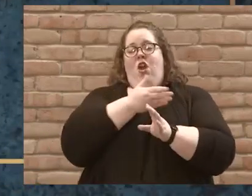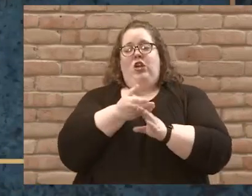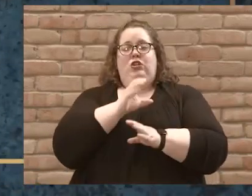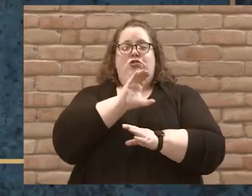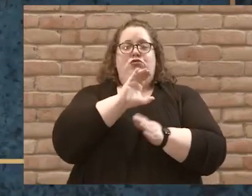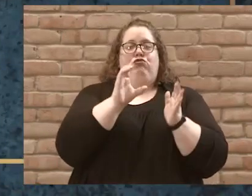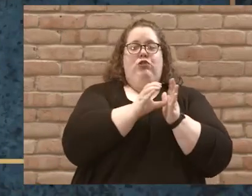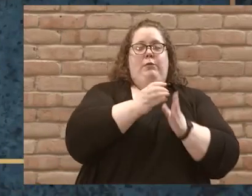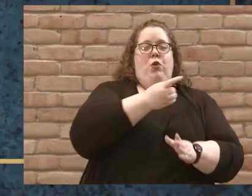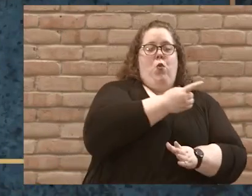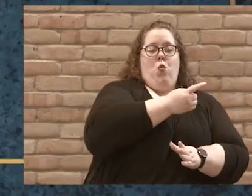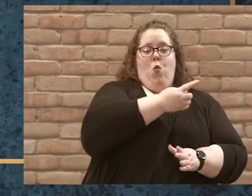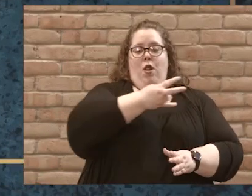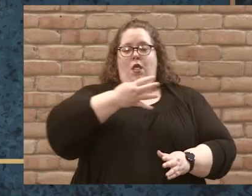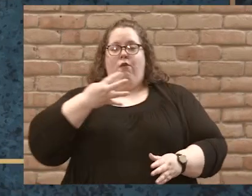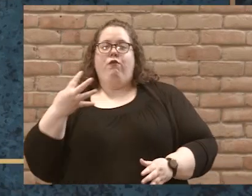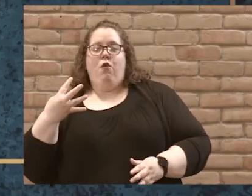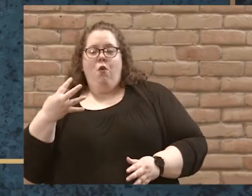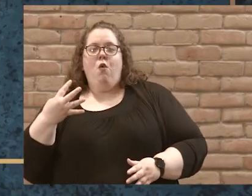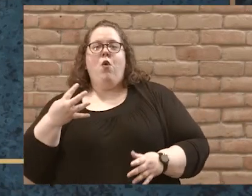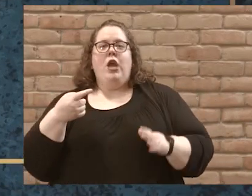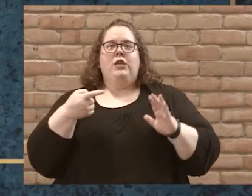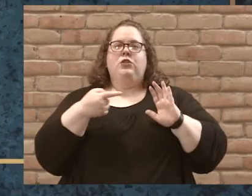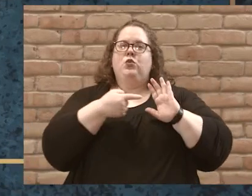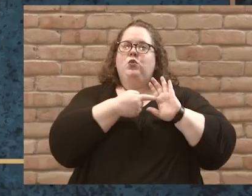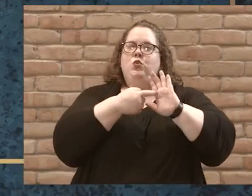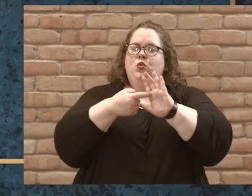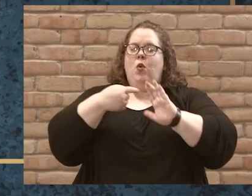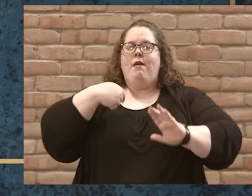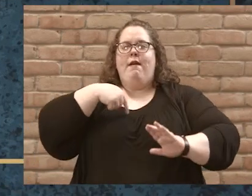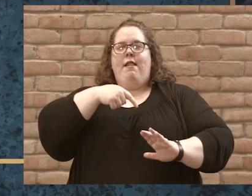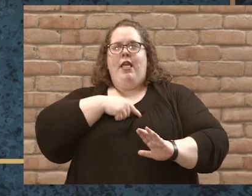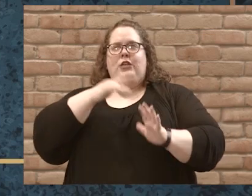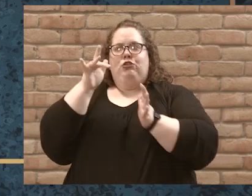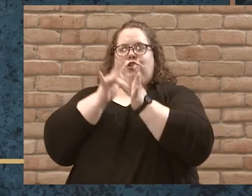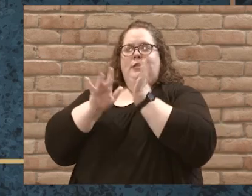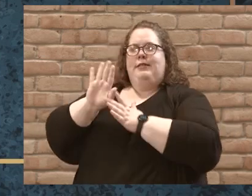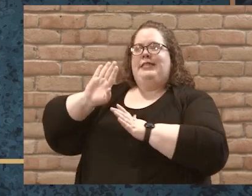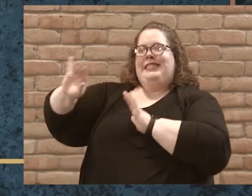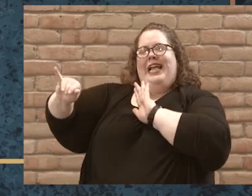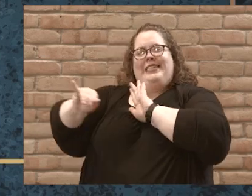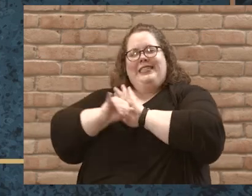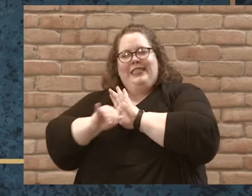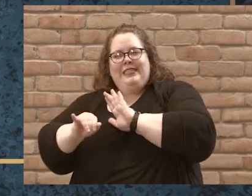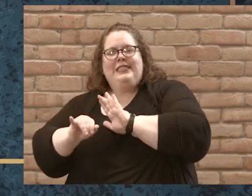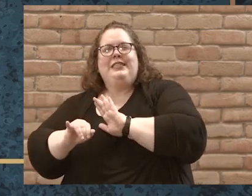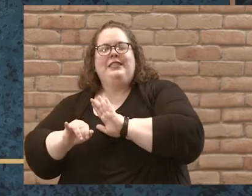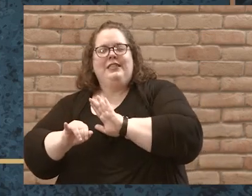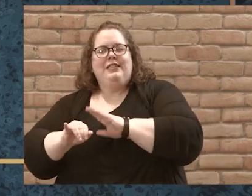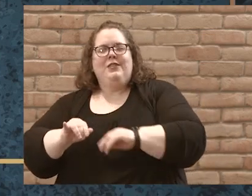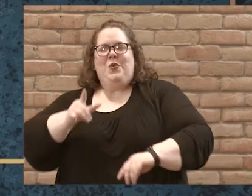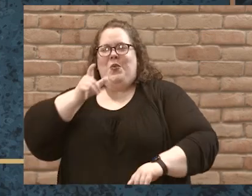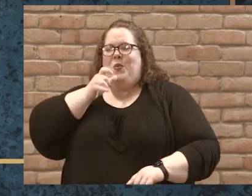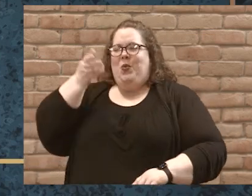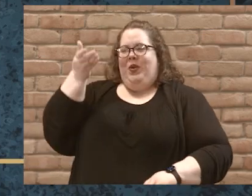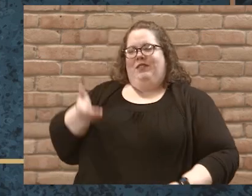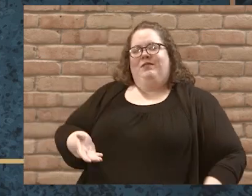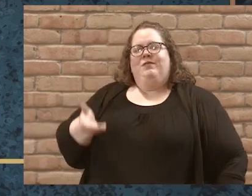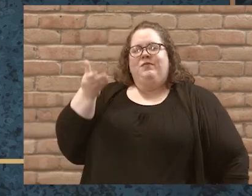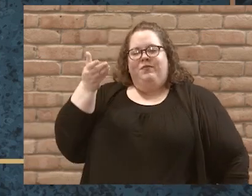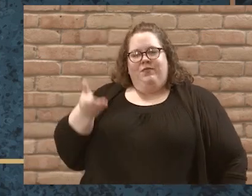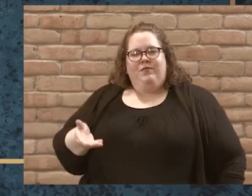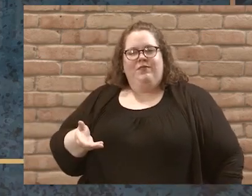sharing with us, revealing through these different accounts, the identity, the identity of who Jesus is.